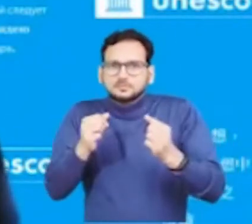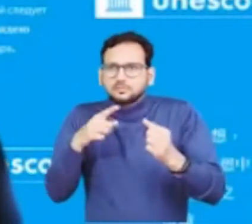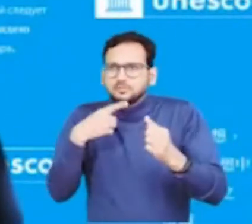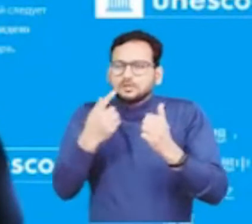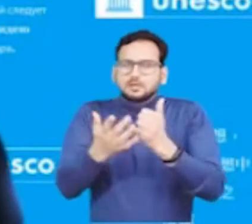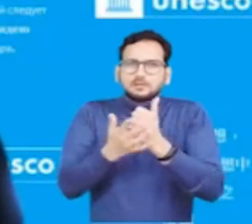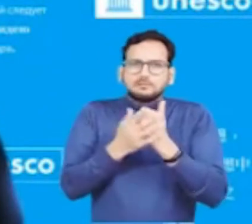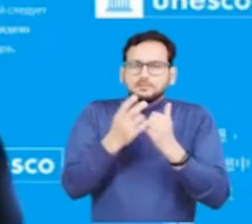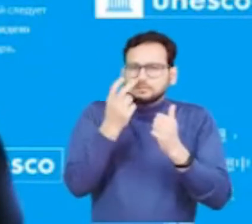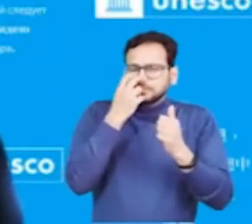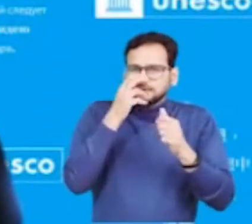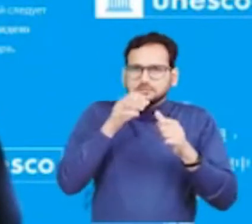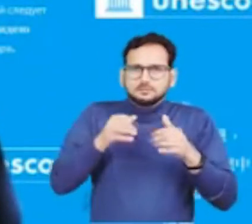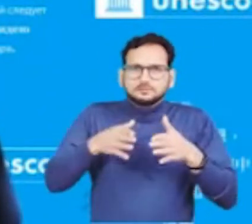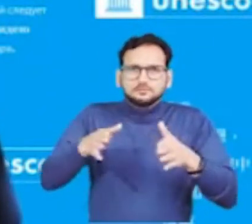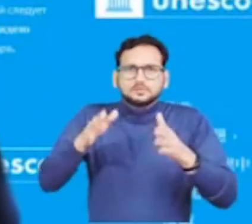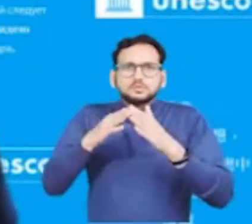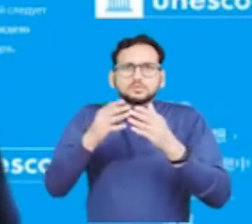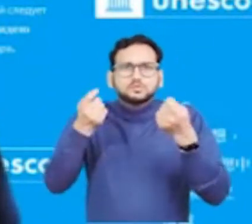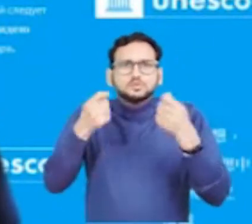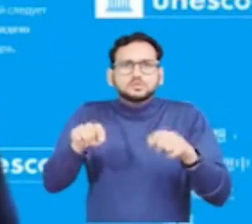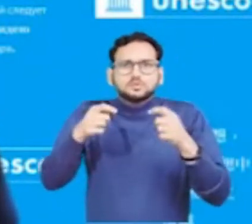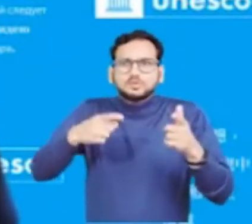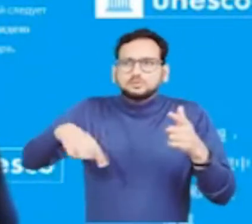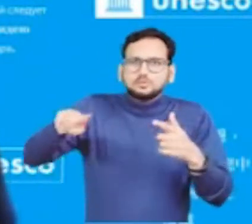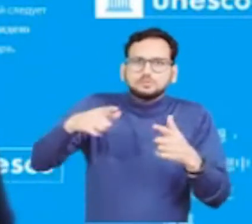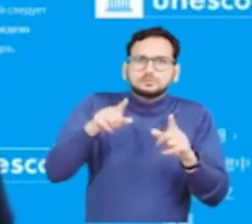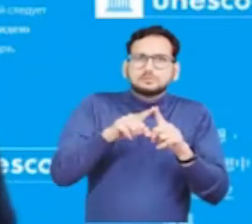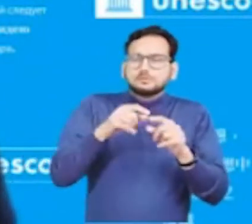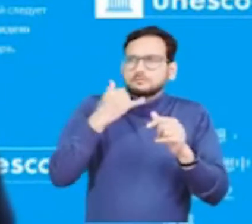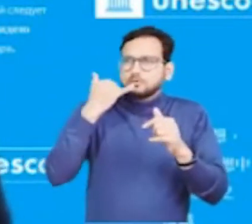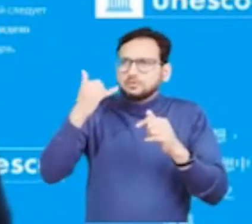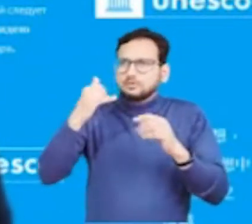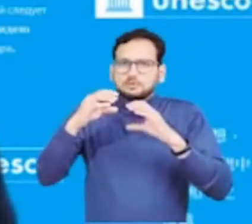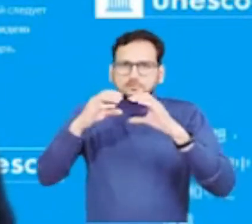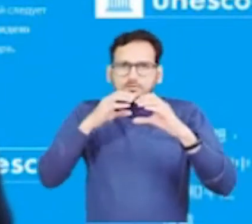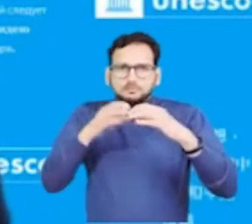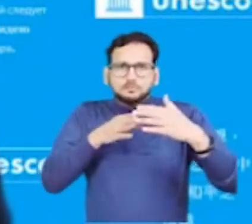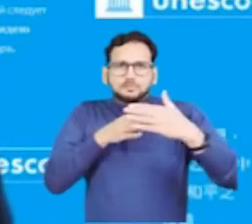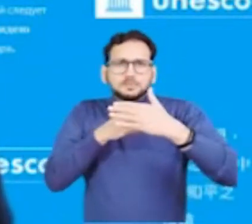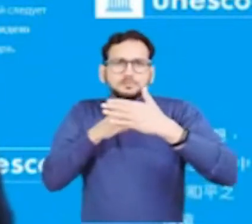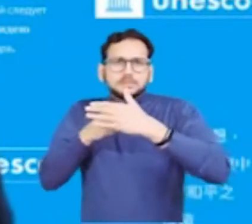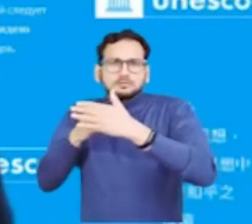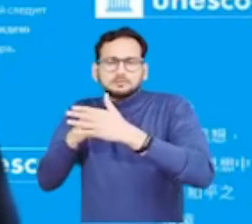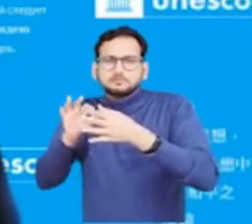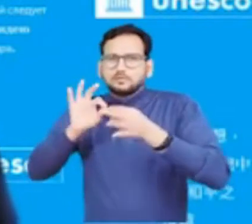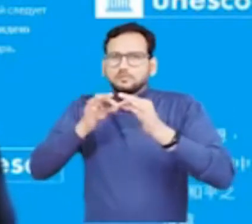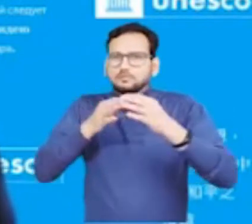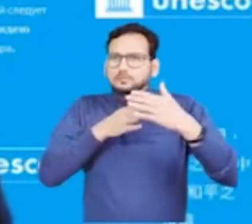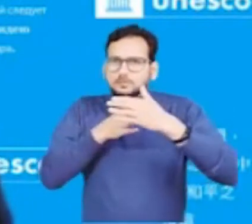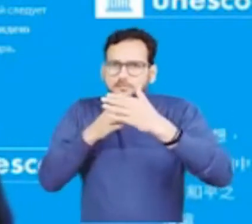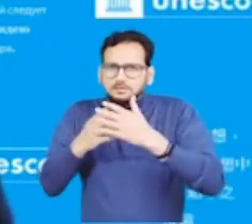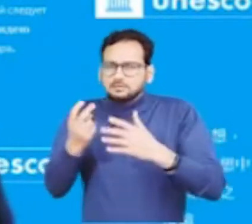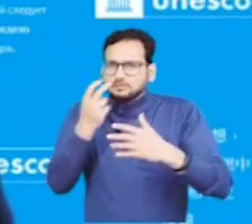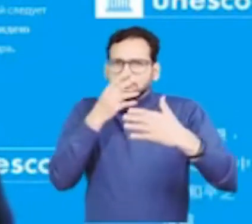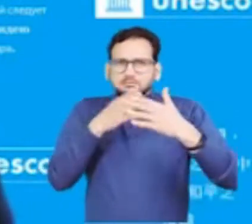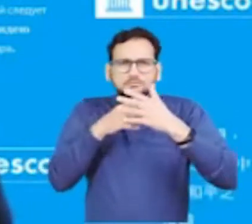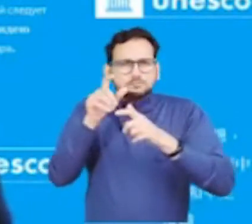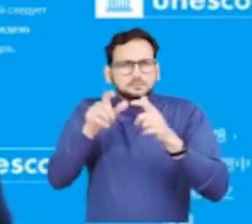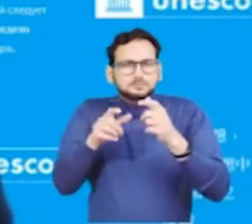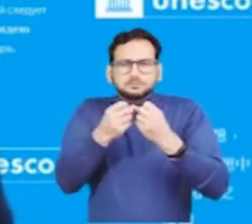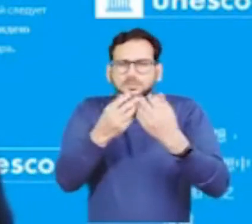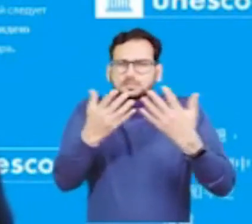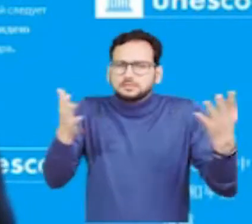it's important for us to be conscious of the ways in which persons with disabilities are engaged in COVID-19 response and recovery efforts.